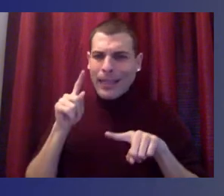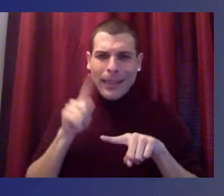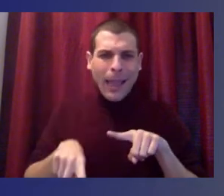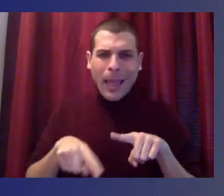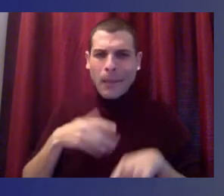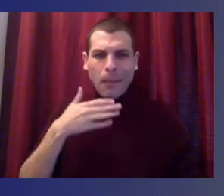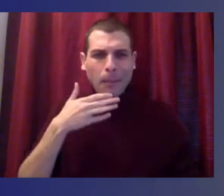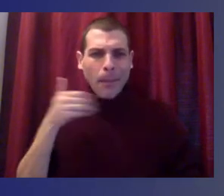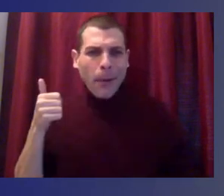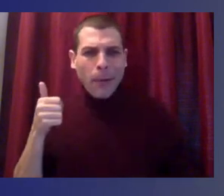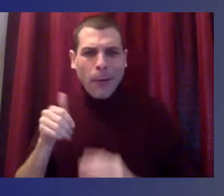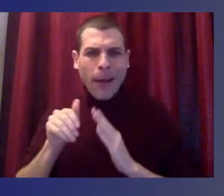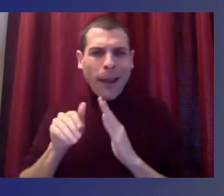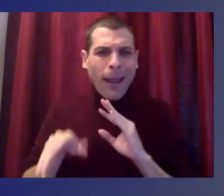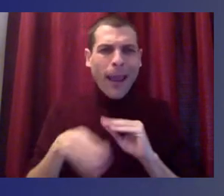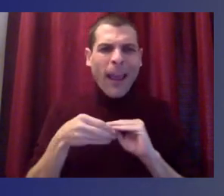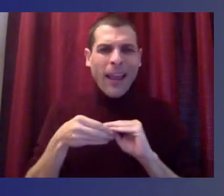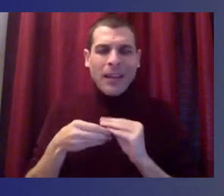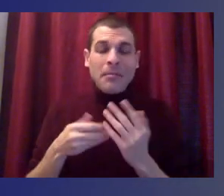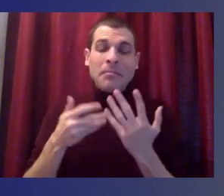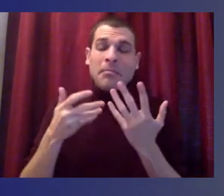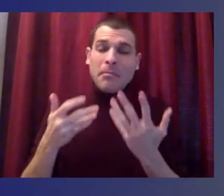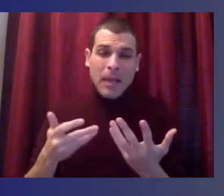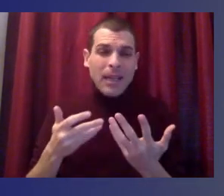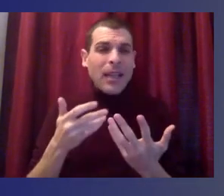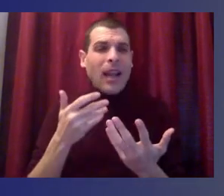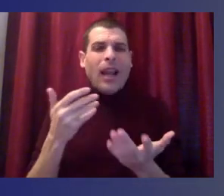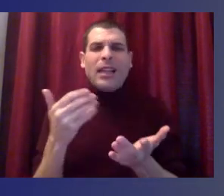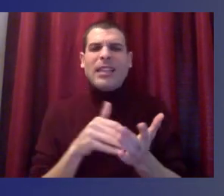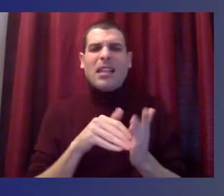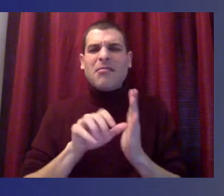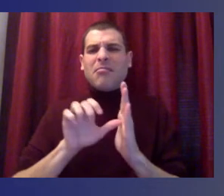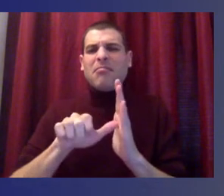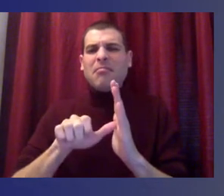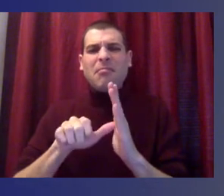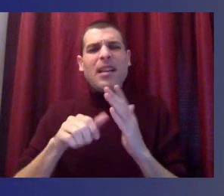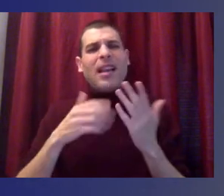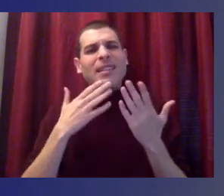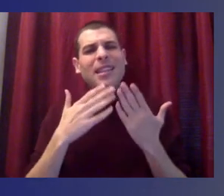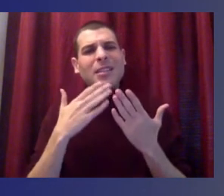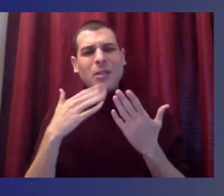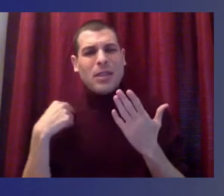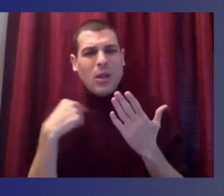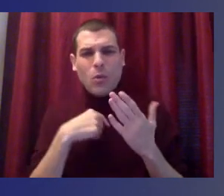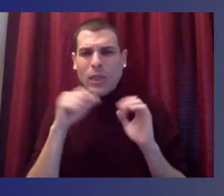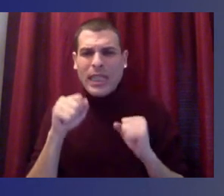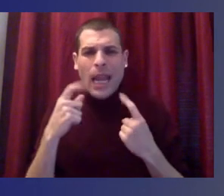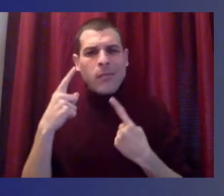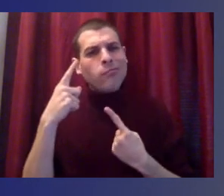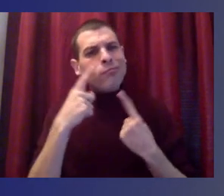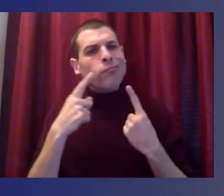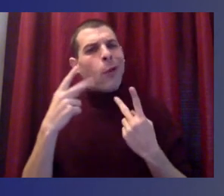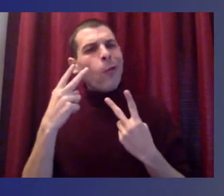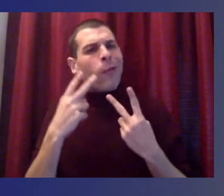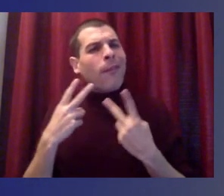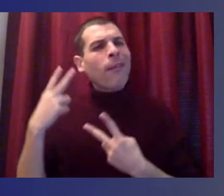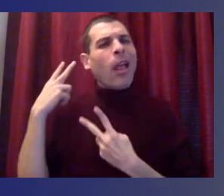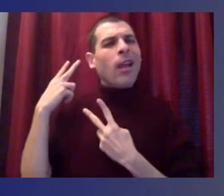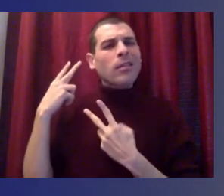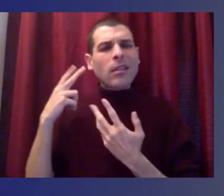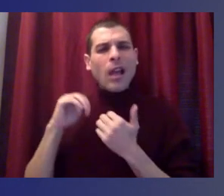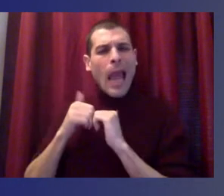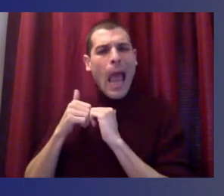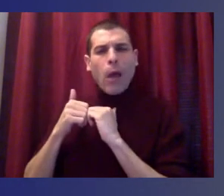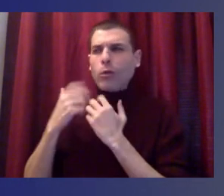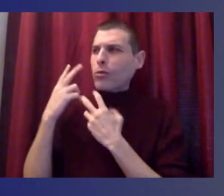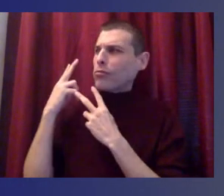you know, obviously you've given us an opportunity to do some reflection about moving forward on the horizon and looking